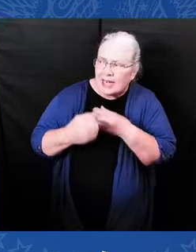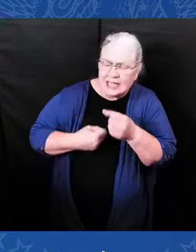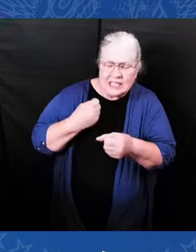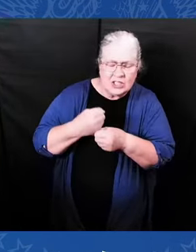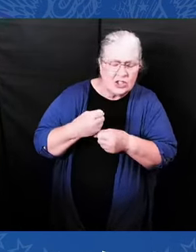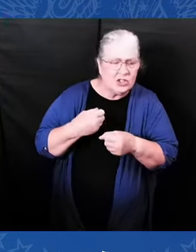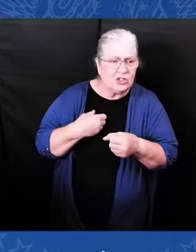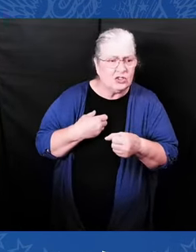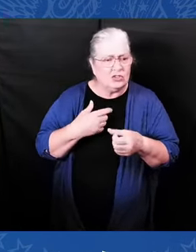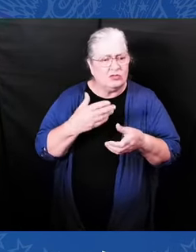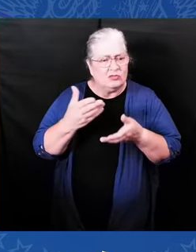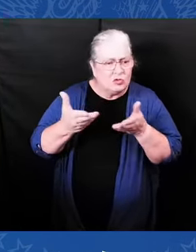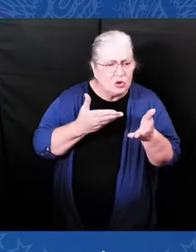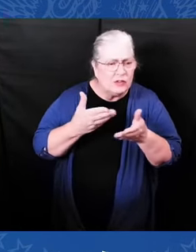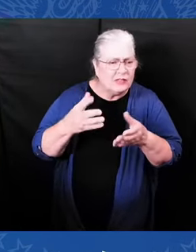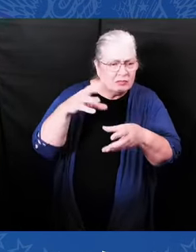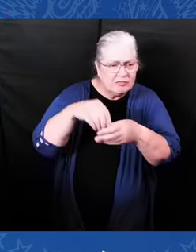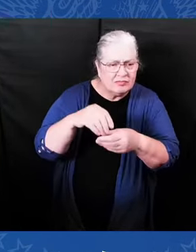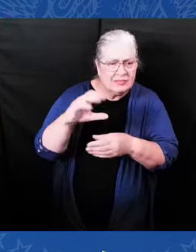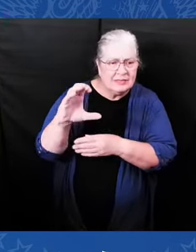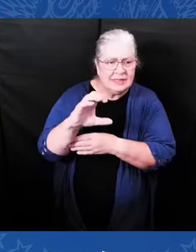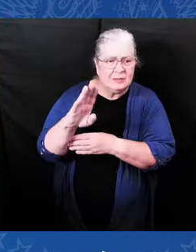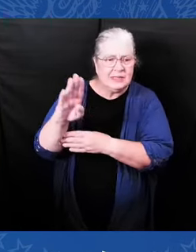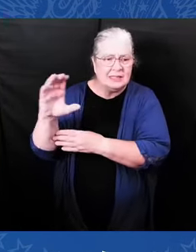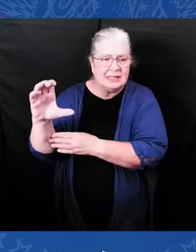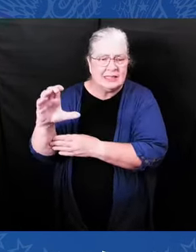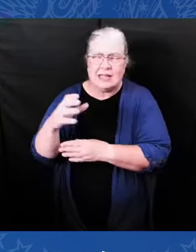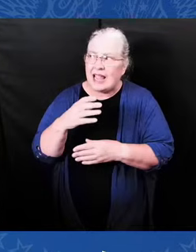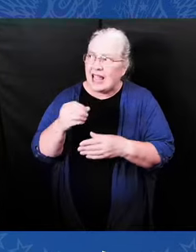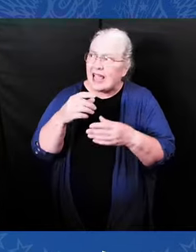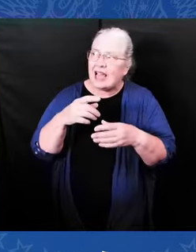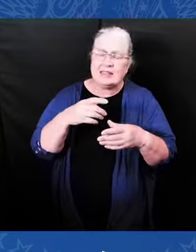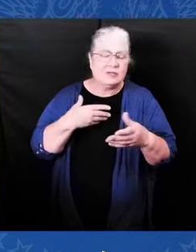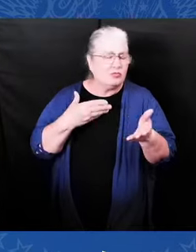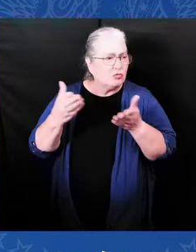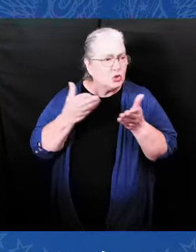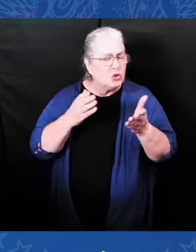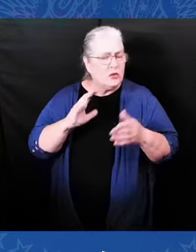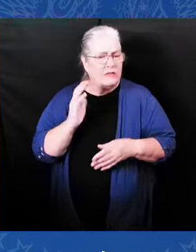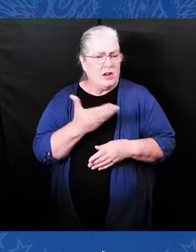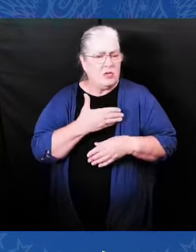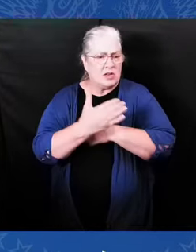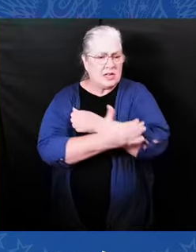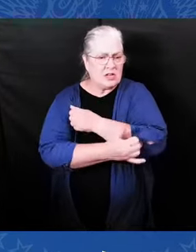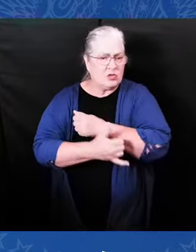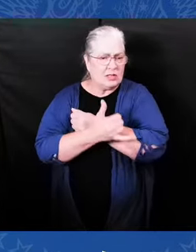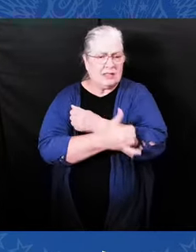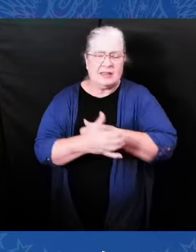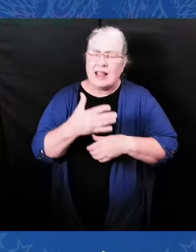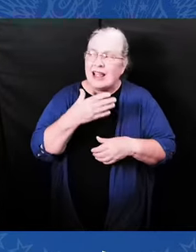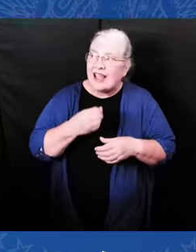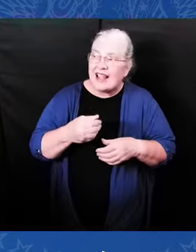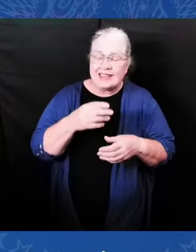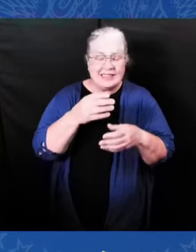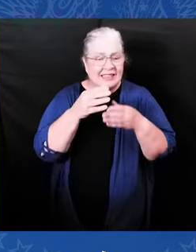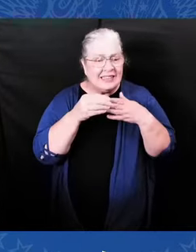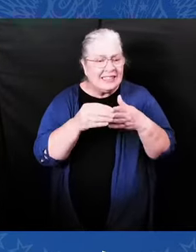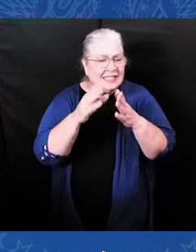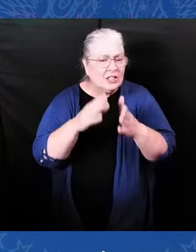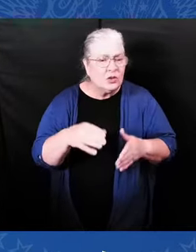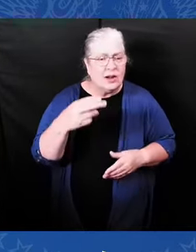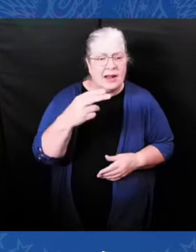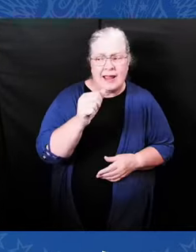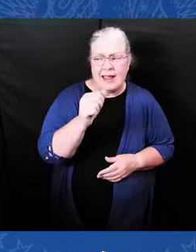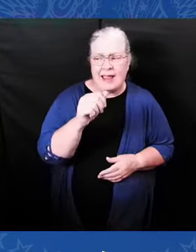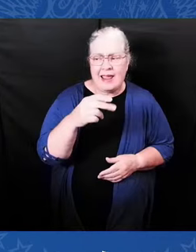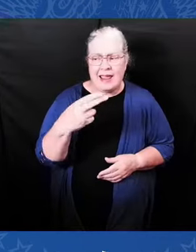outstanding leadership at this time. And, of course, always Assistant Leader, Jim Clyburn. And